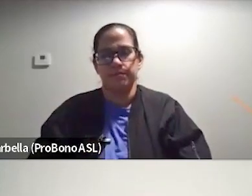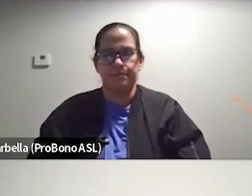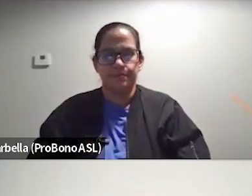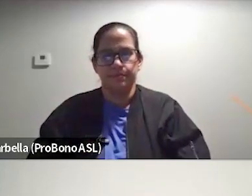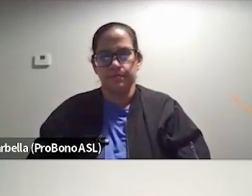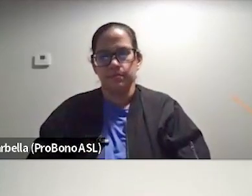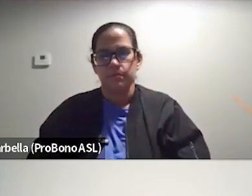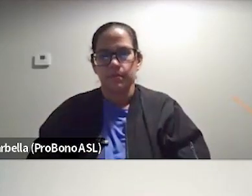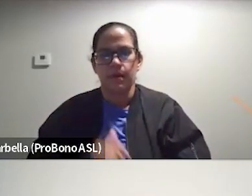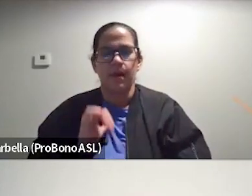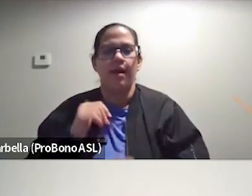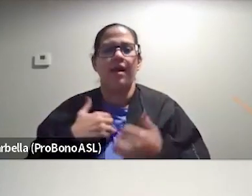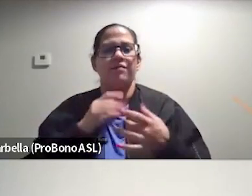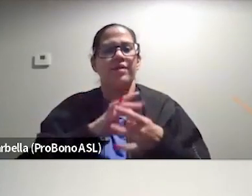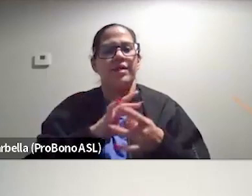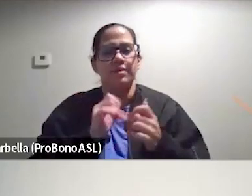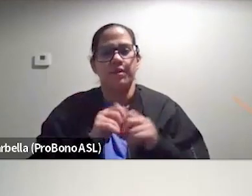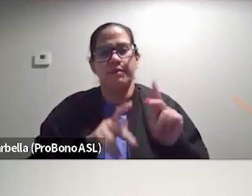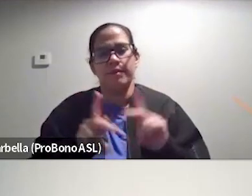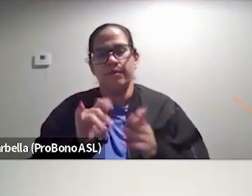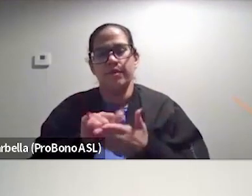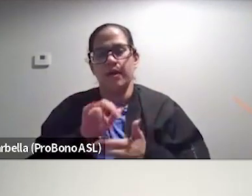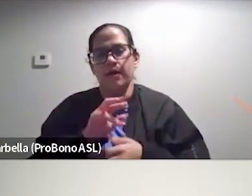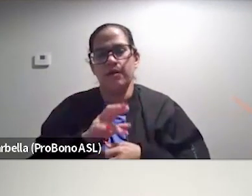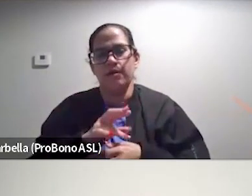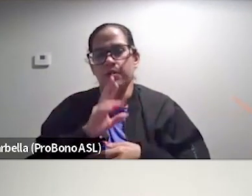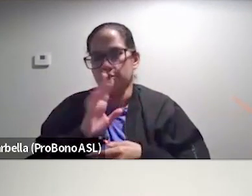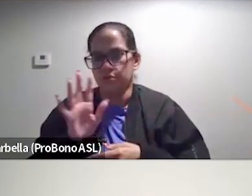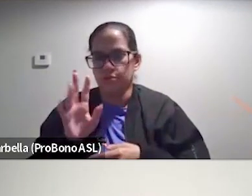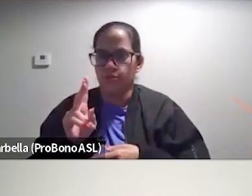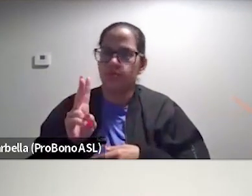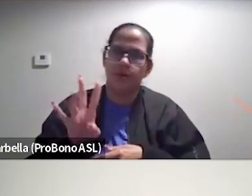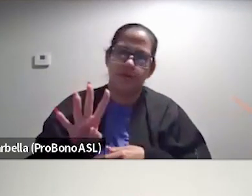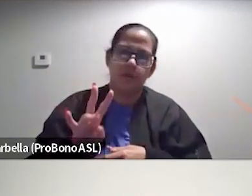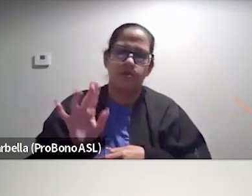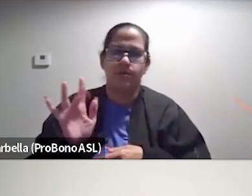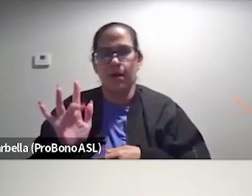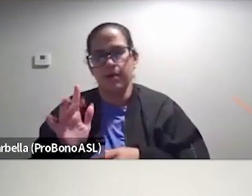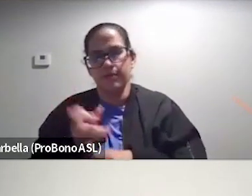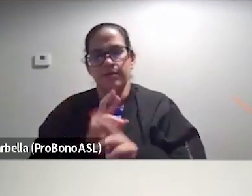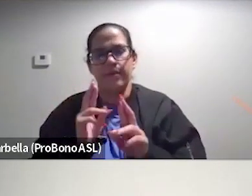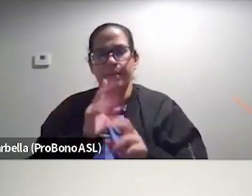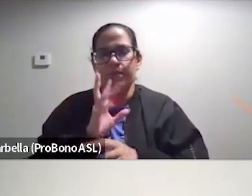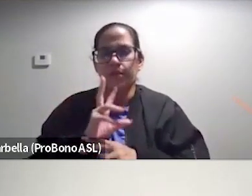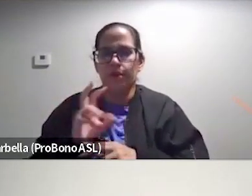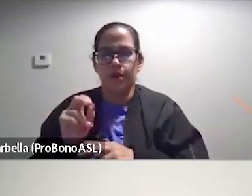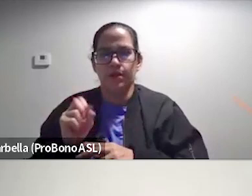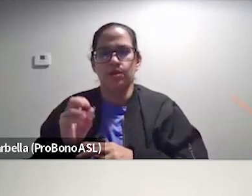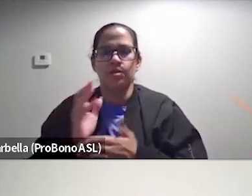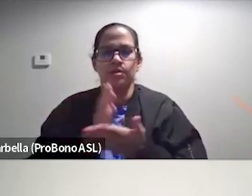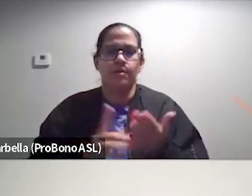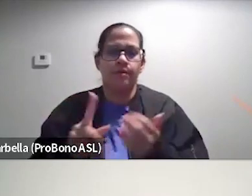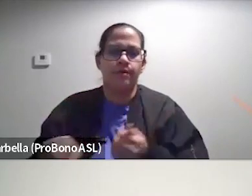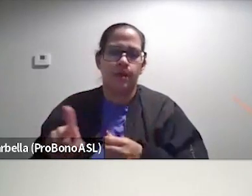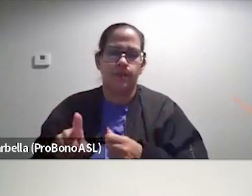I have relationships with people that are, you know, 24, 25, and, you know, getting ready to be 30. And so some of them